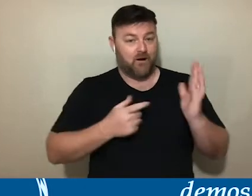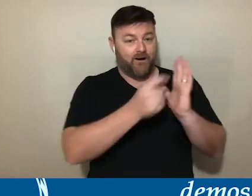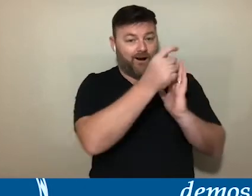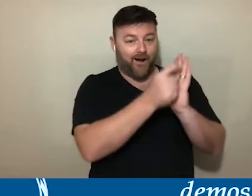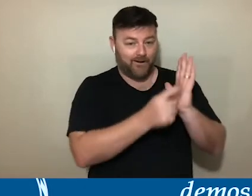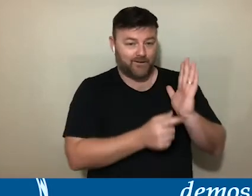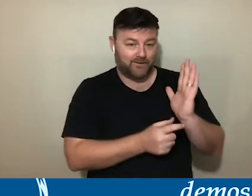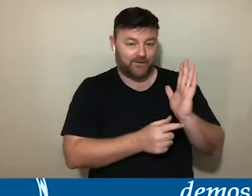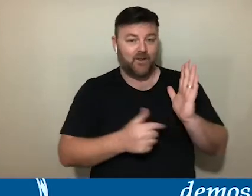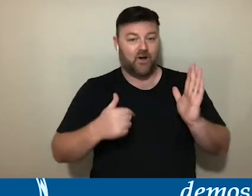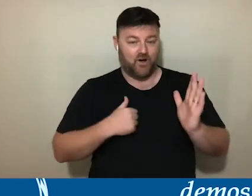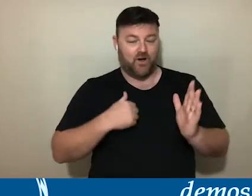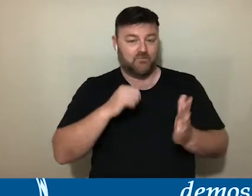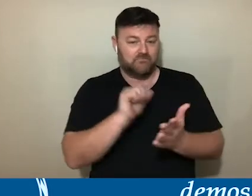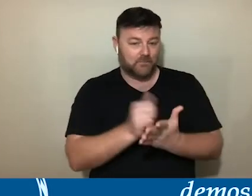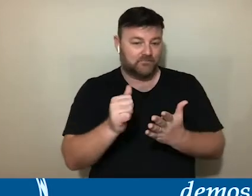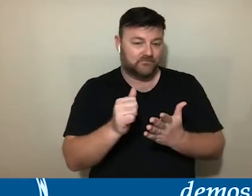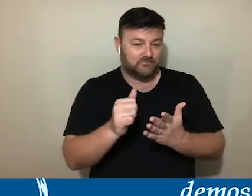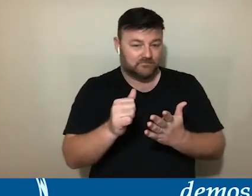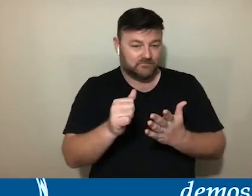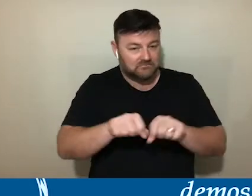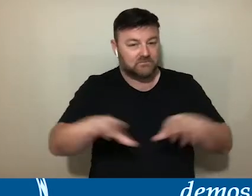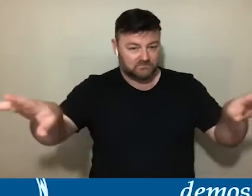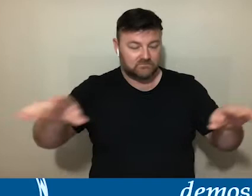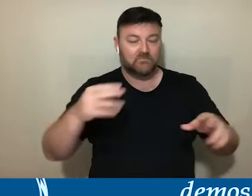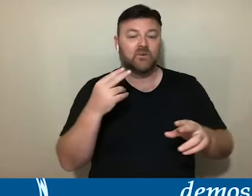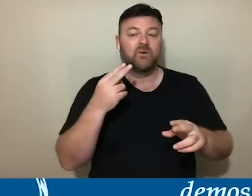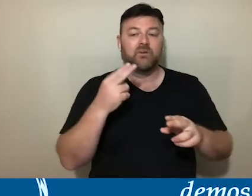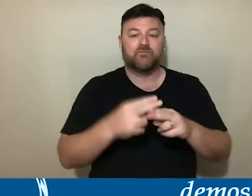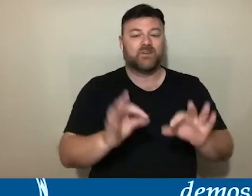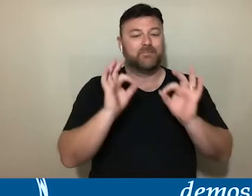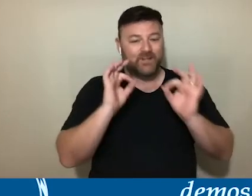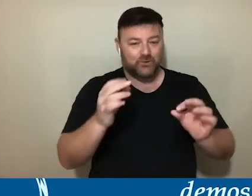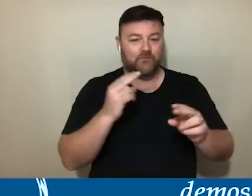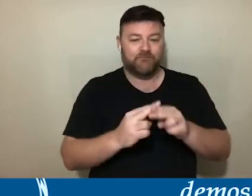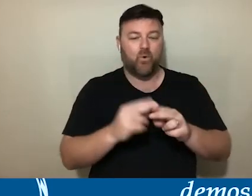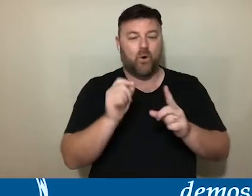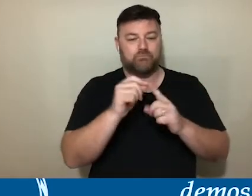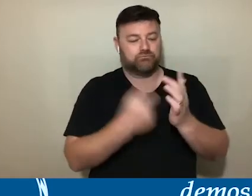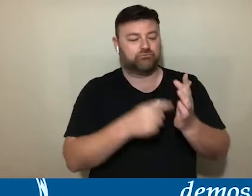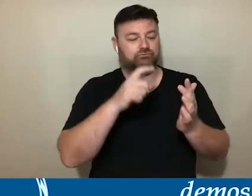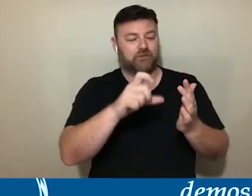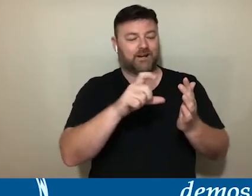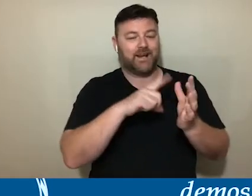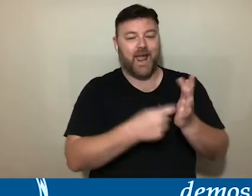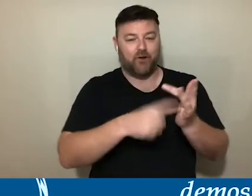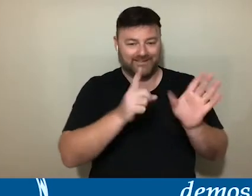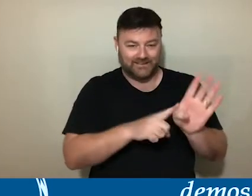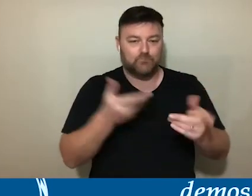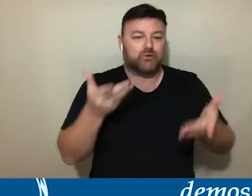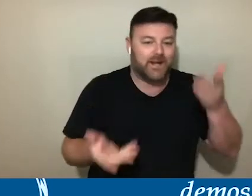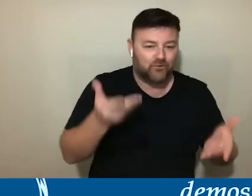publishing here in this special issue on precarity. Hoping you'll find some time to have a deeper look at it, and